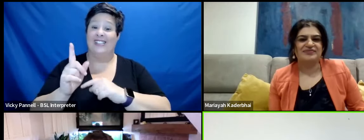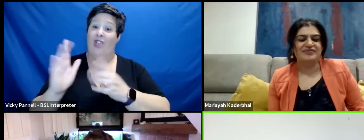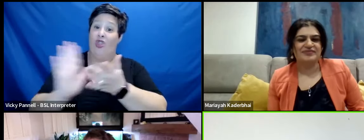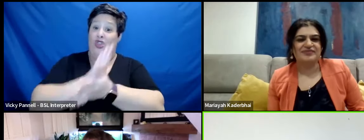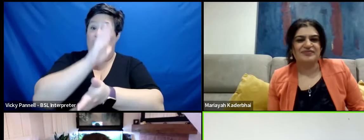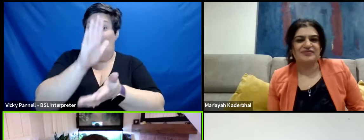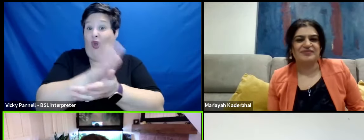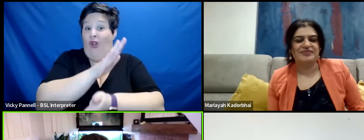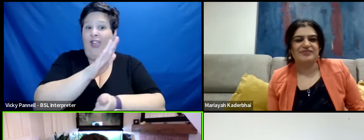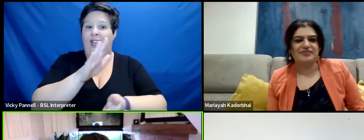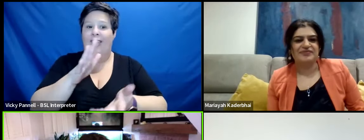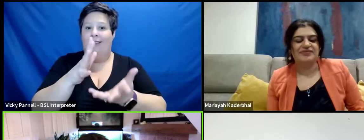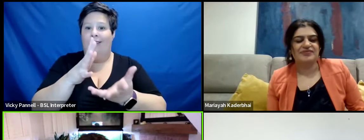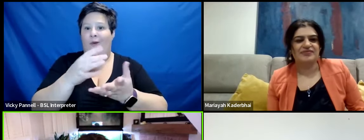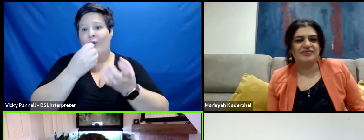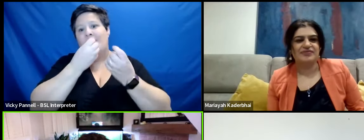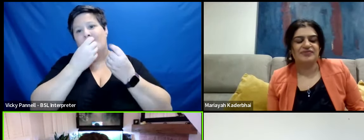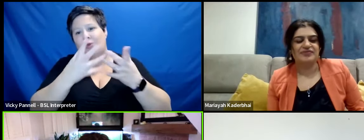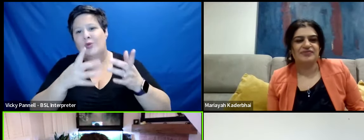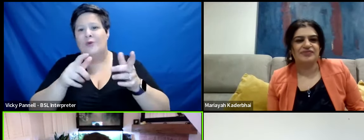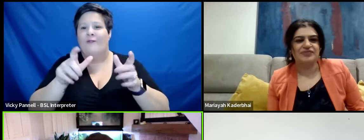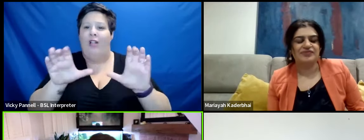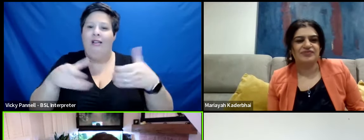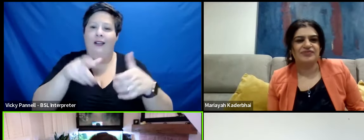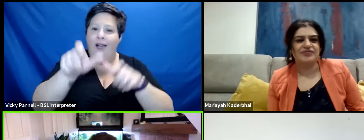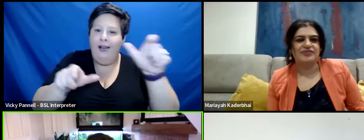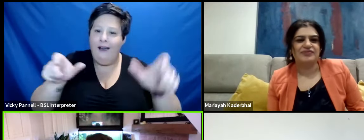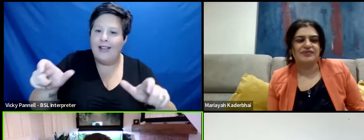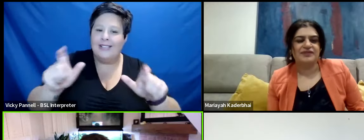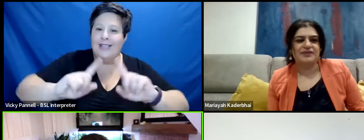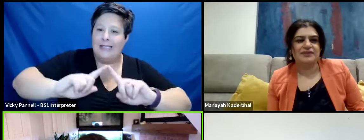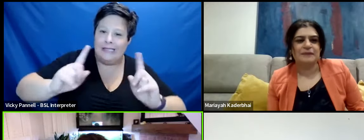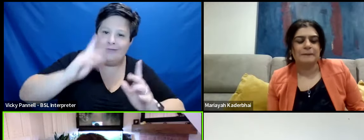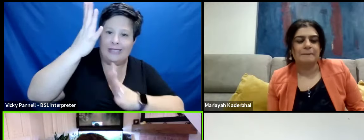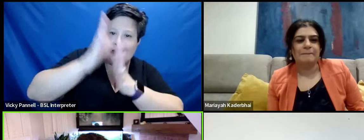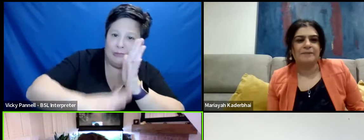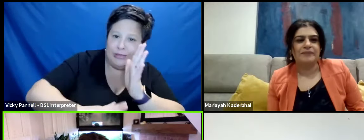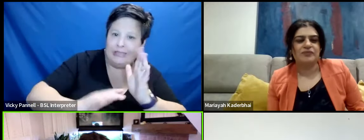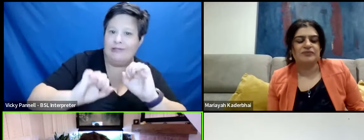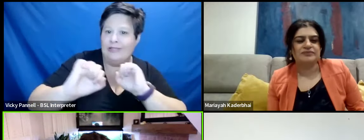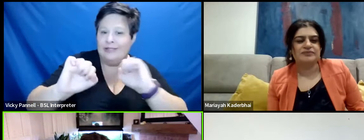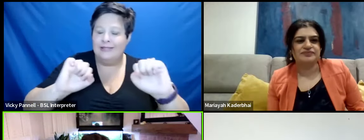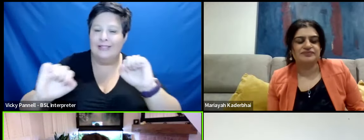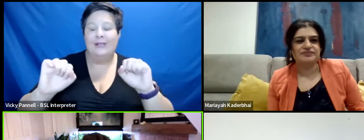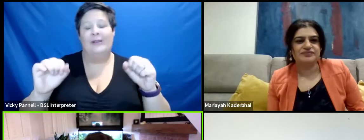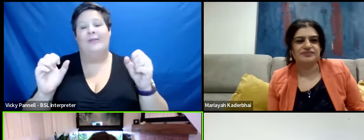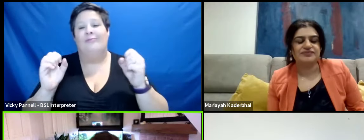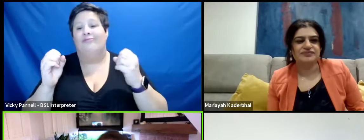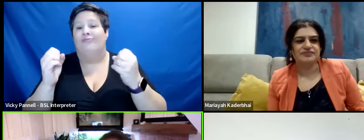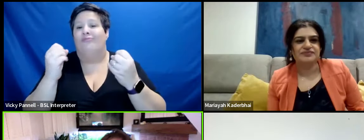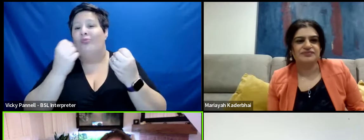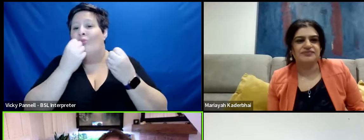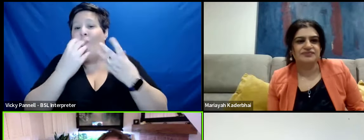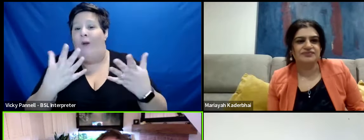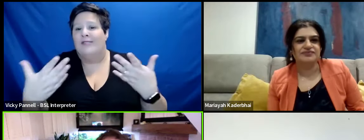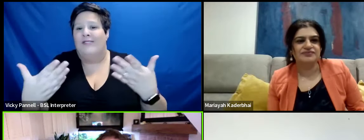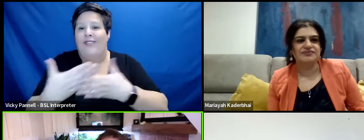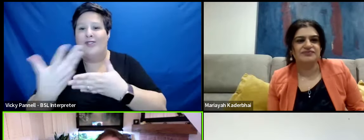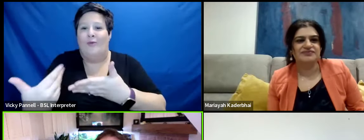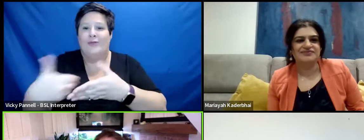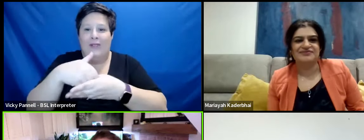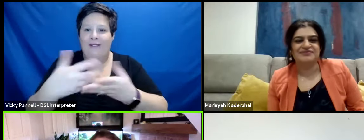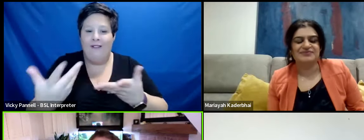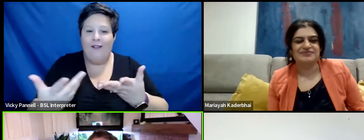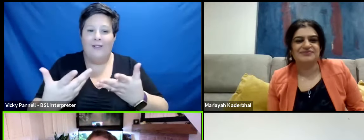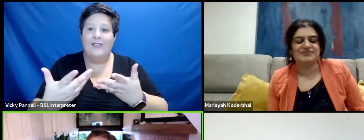joy of it and with this beautiful cast like I say, all different experiences it was just a wonderful, wonderful job to be a part of